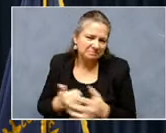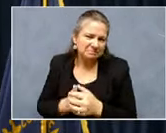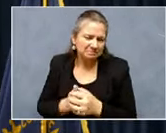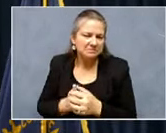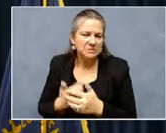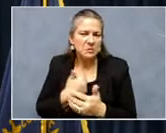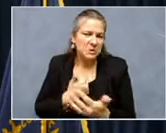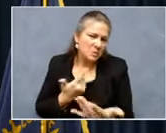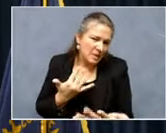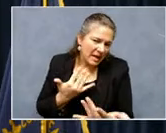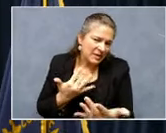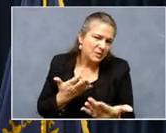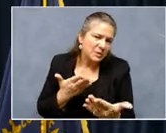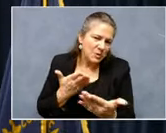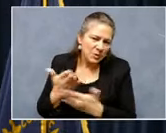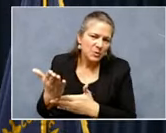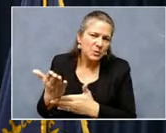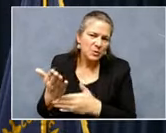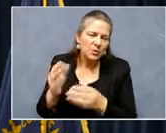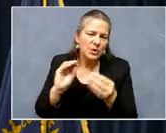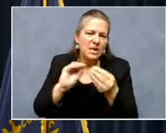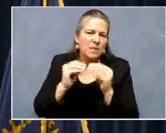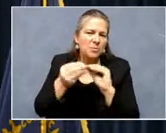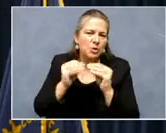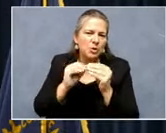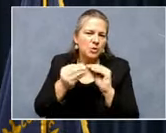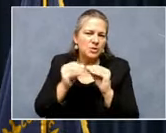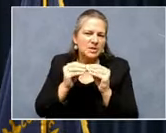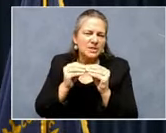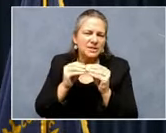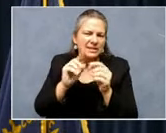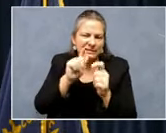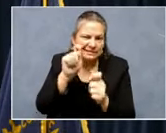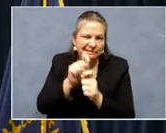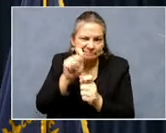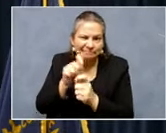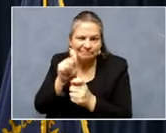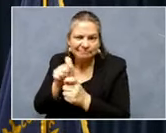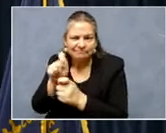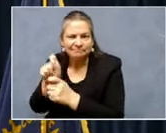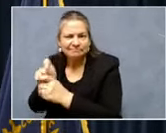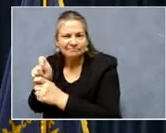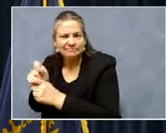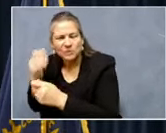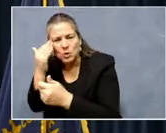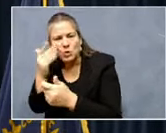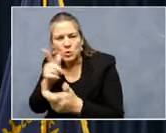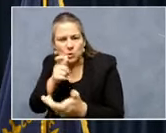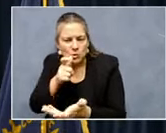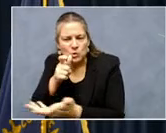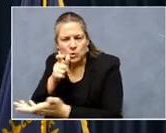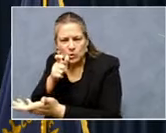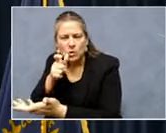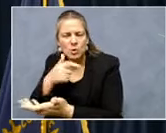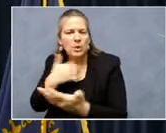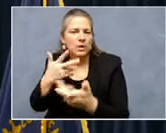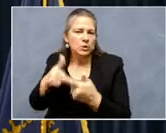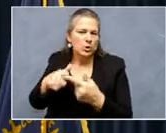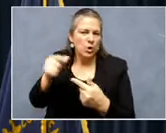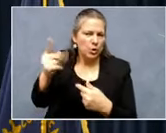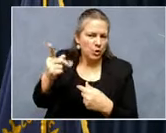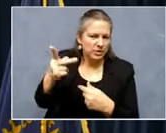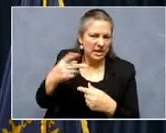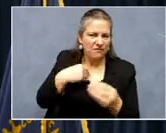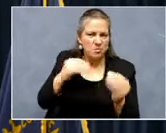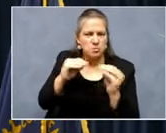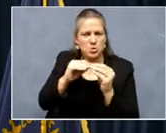through the demographic breakthrough on Thursday when we hope to have, uh, final and as accurate as we can, um,